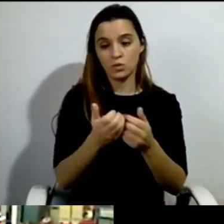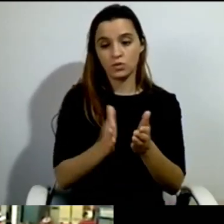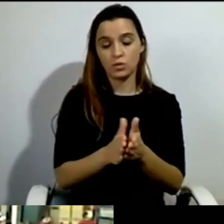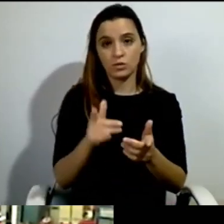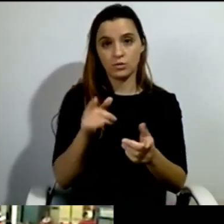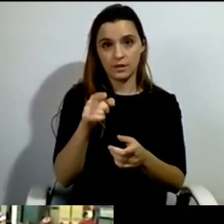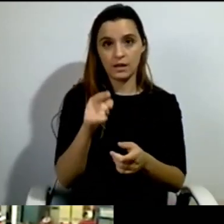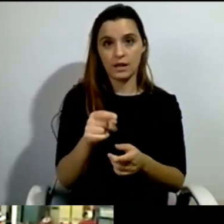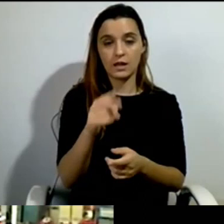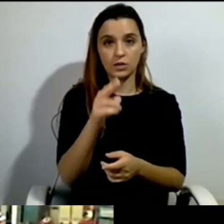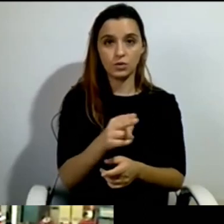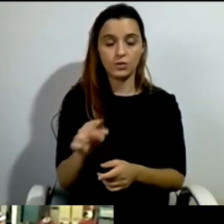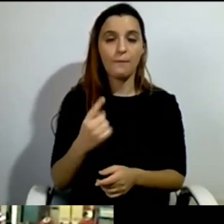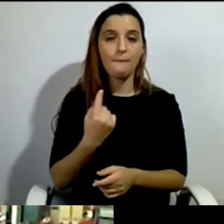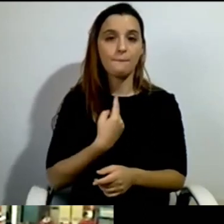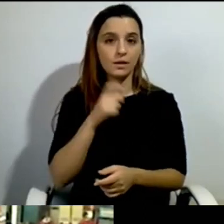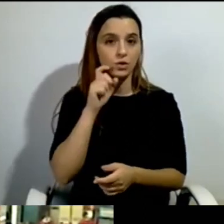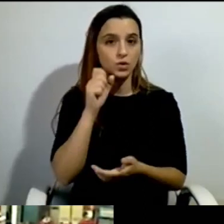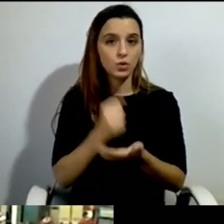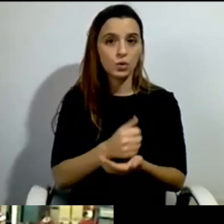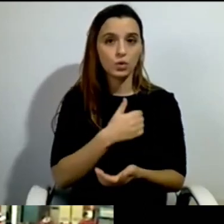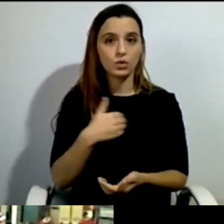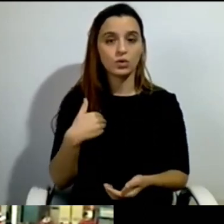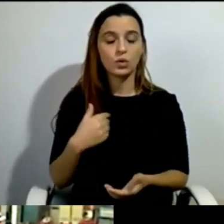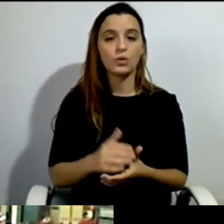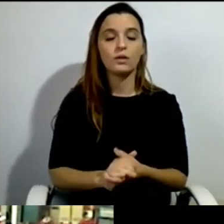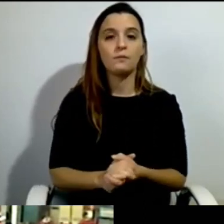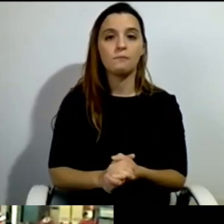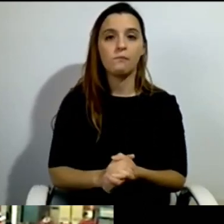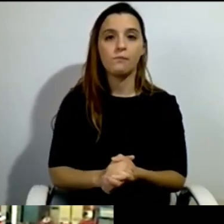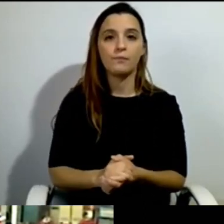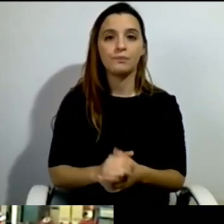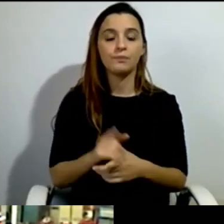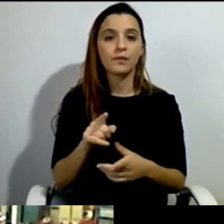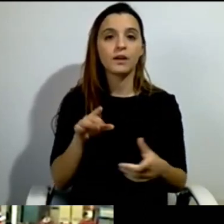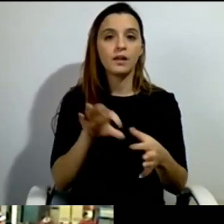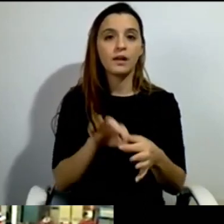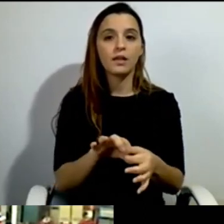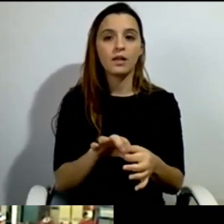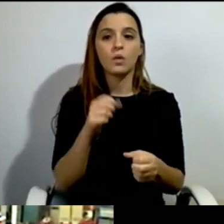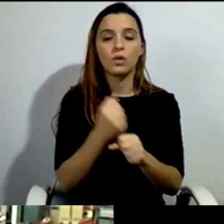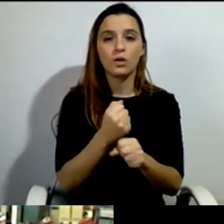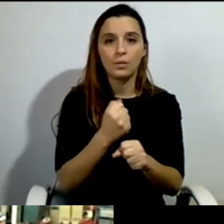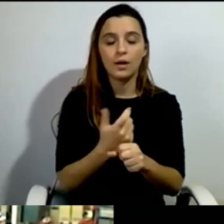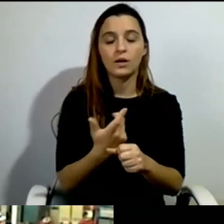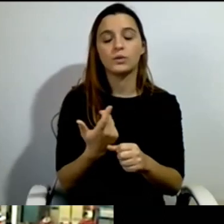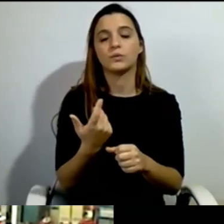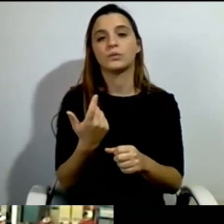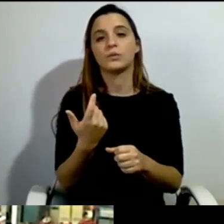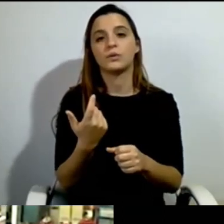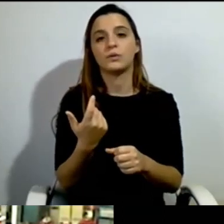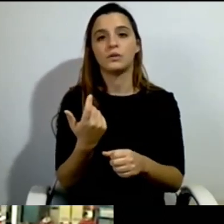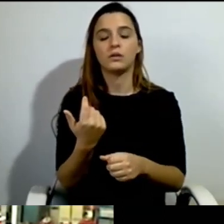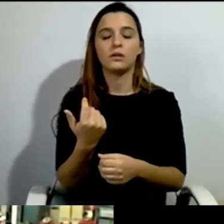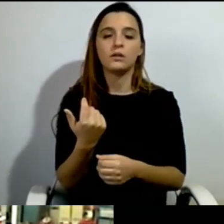it's connected to working at the profession, but everybody has to have one. It's private companies, but you have to be